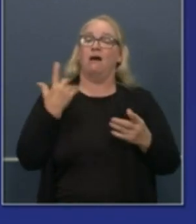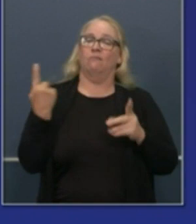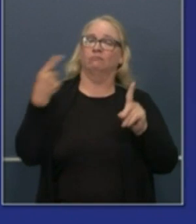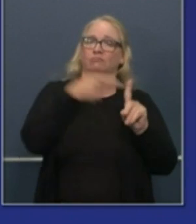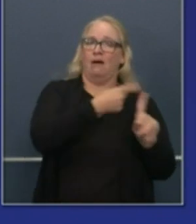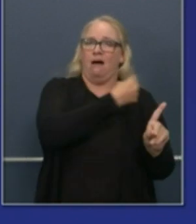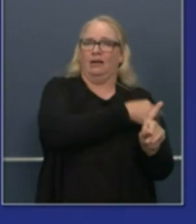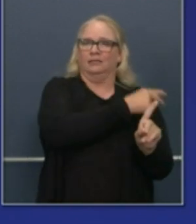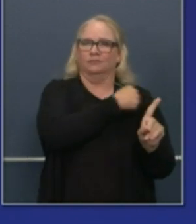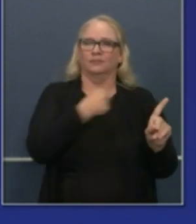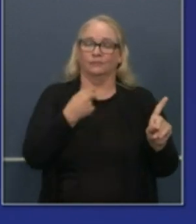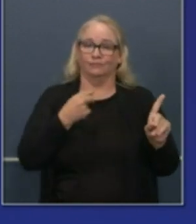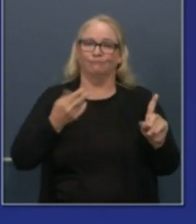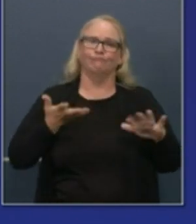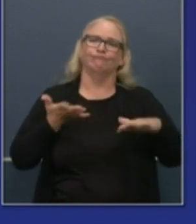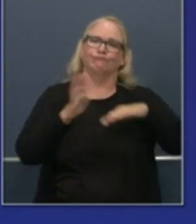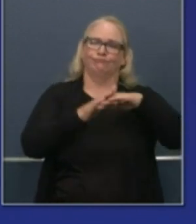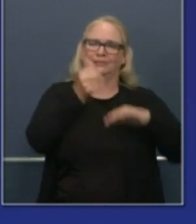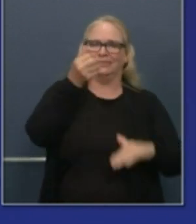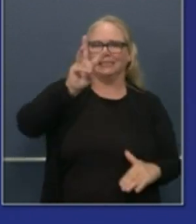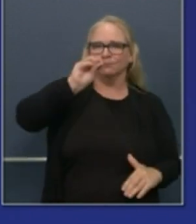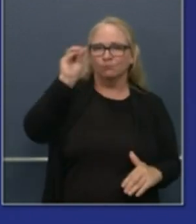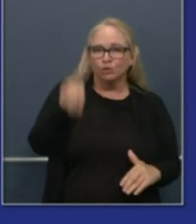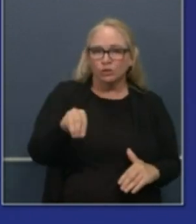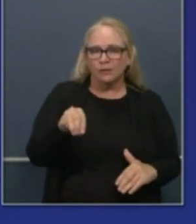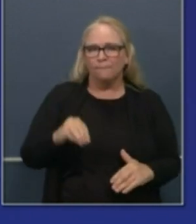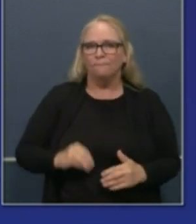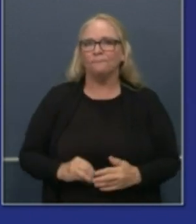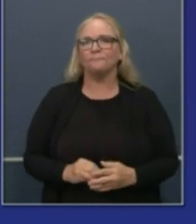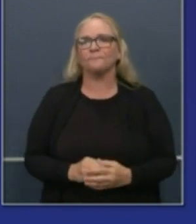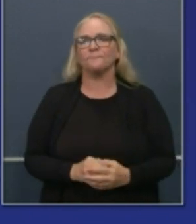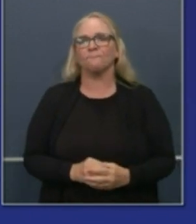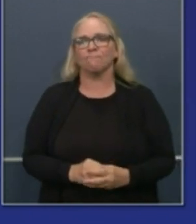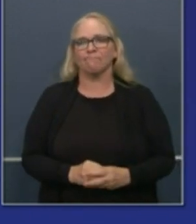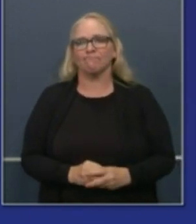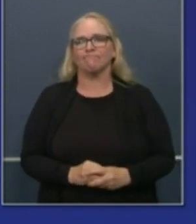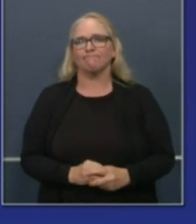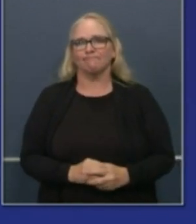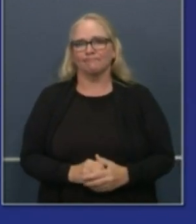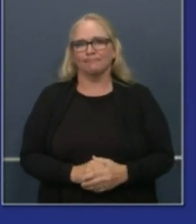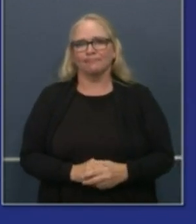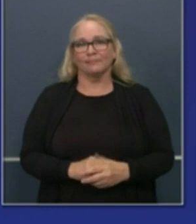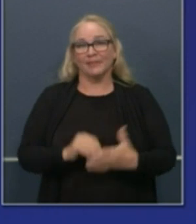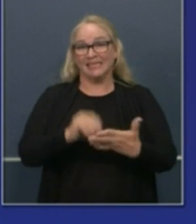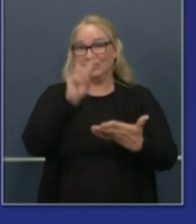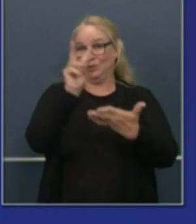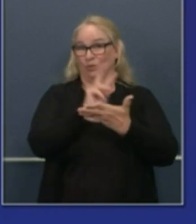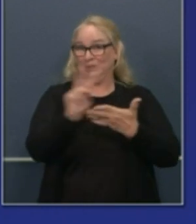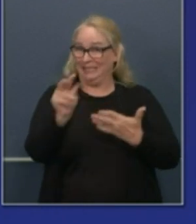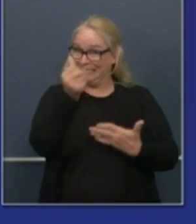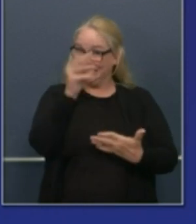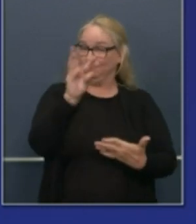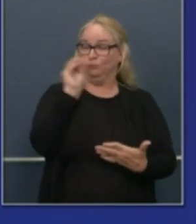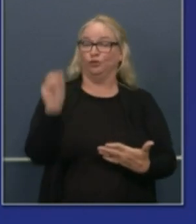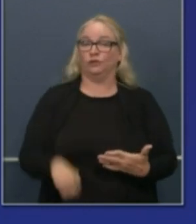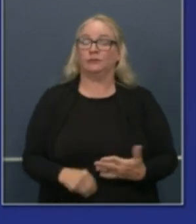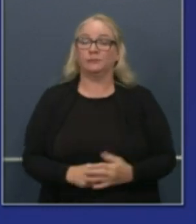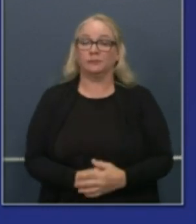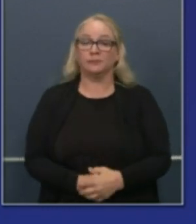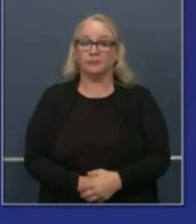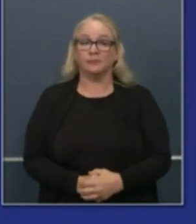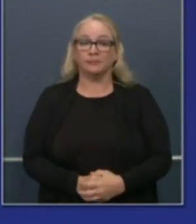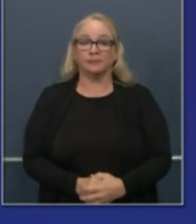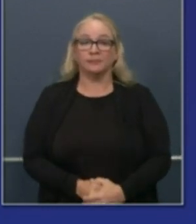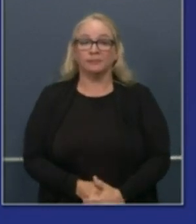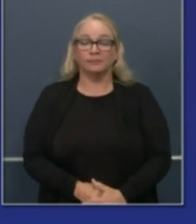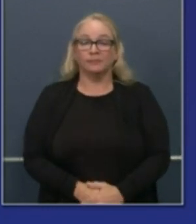increase in hospitalizations over a 14-day period. By the way that is